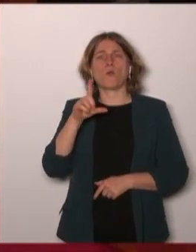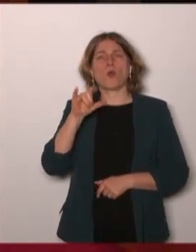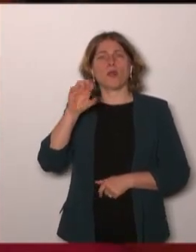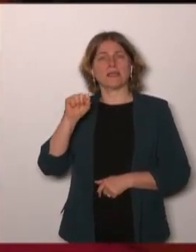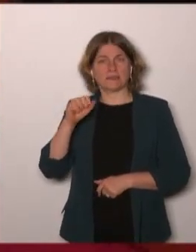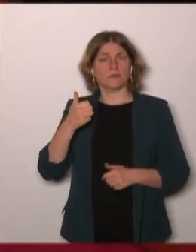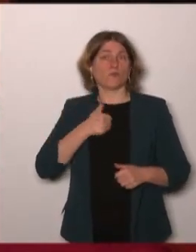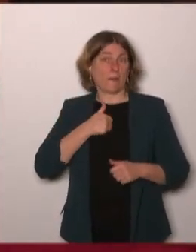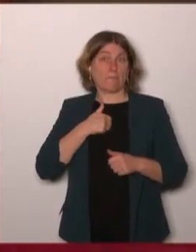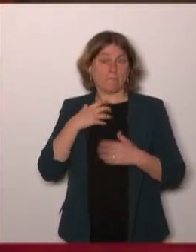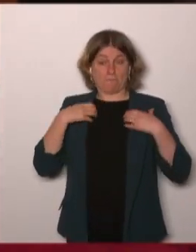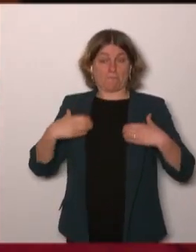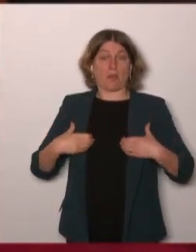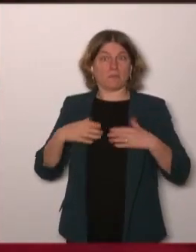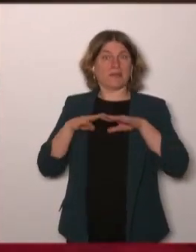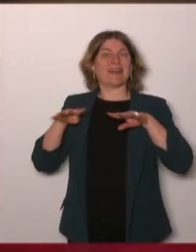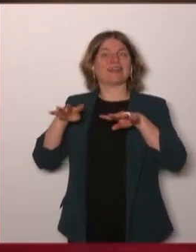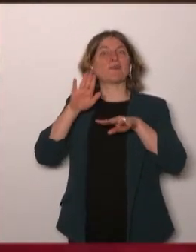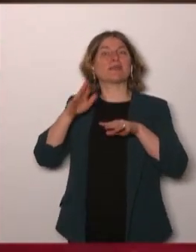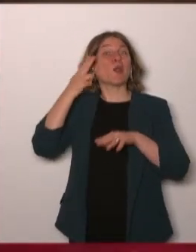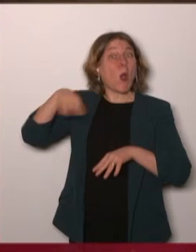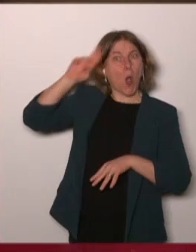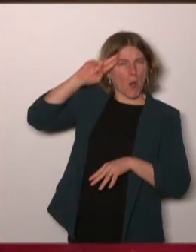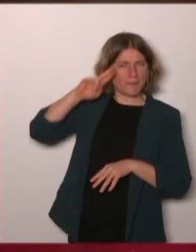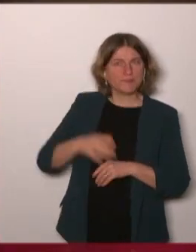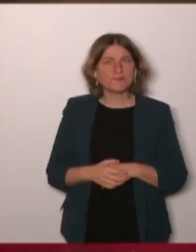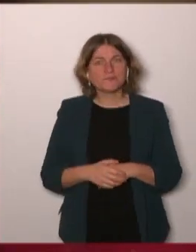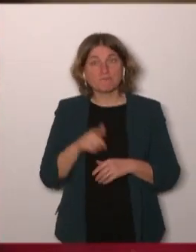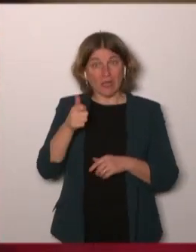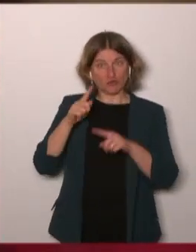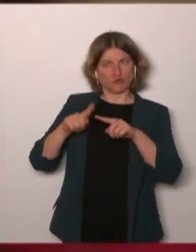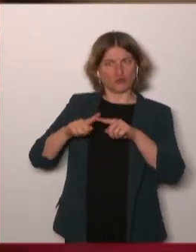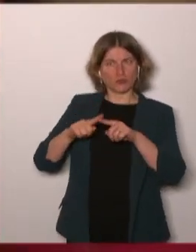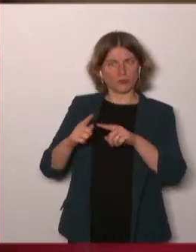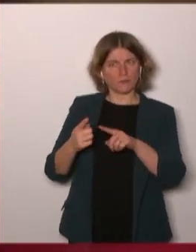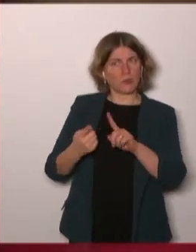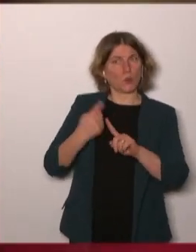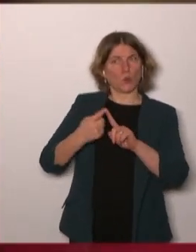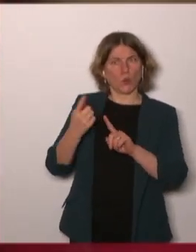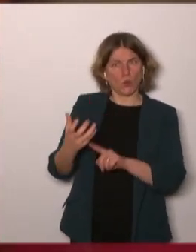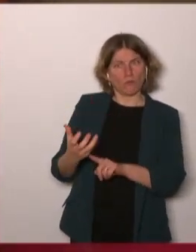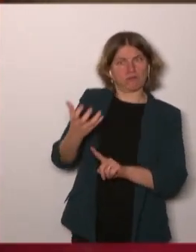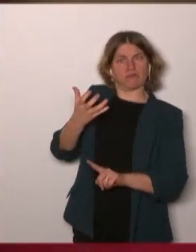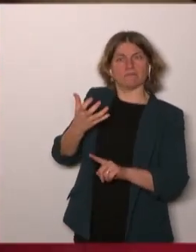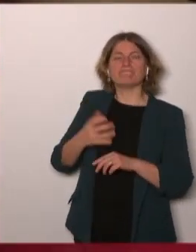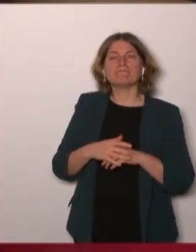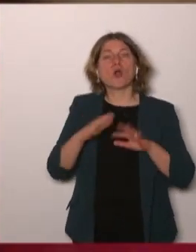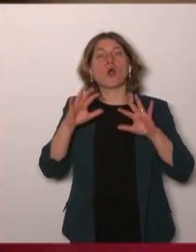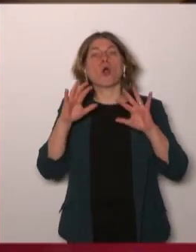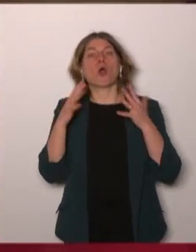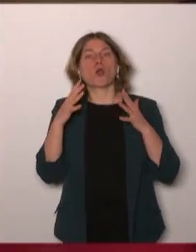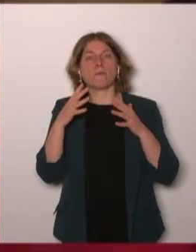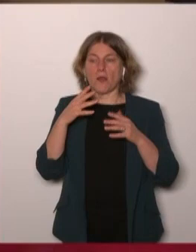something which is very important what is the best use we can have for drug once it is on the market